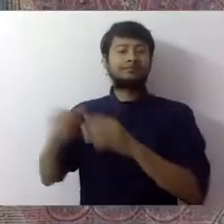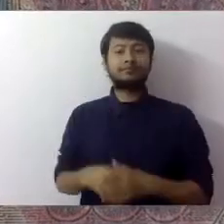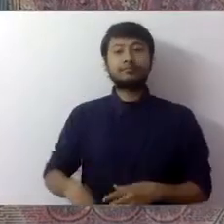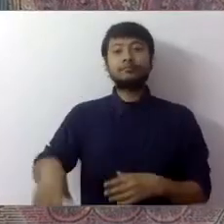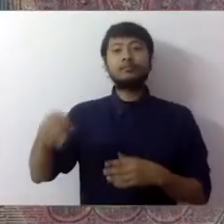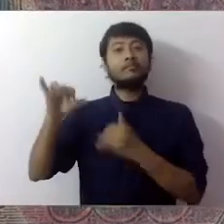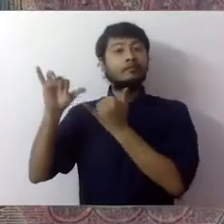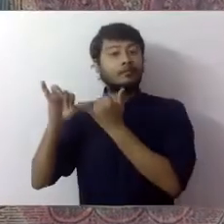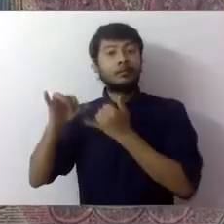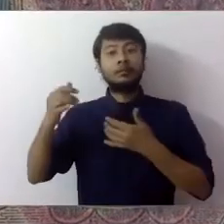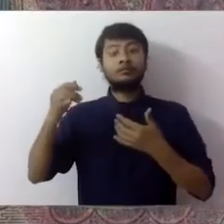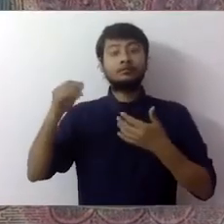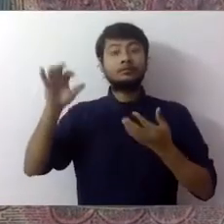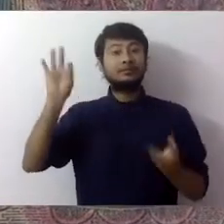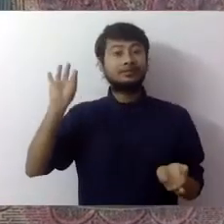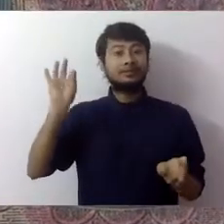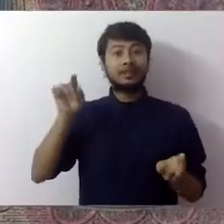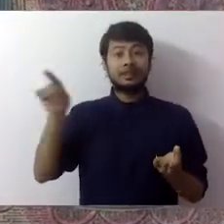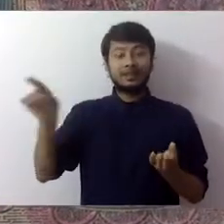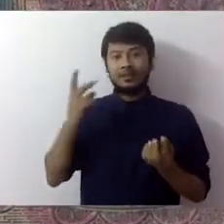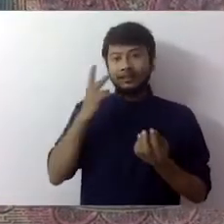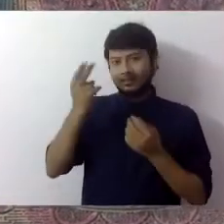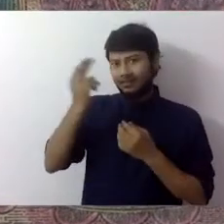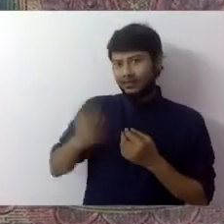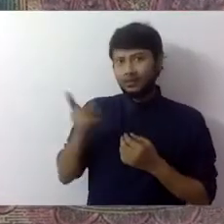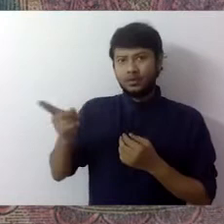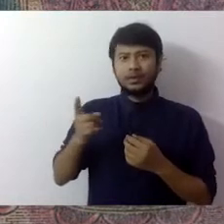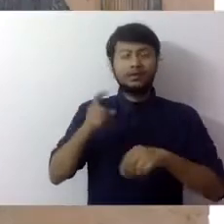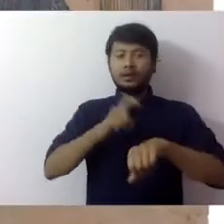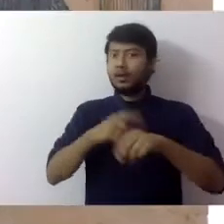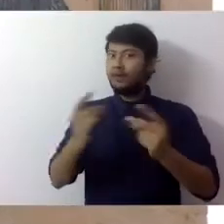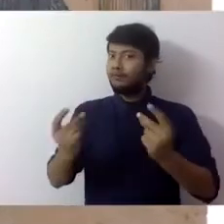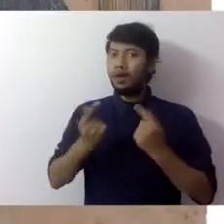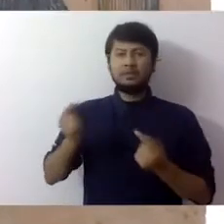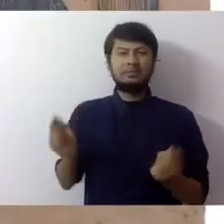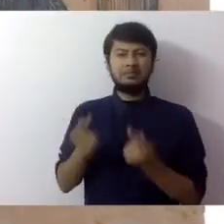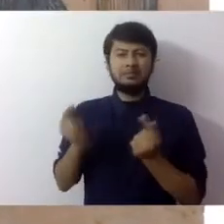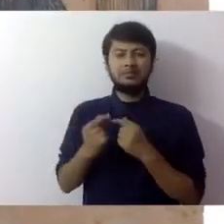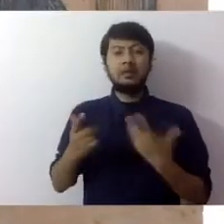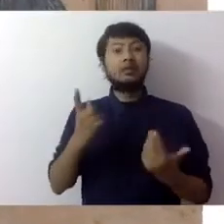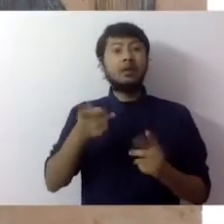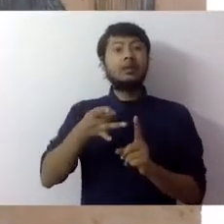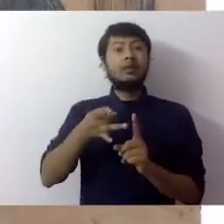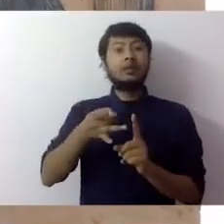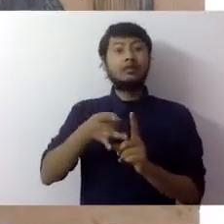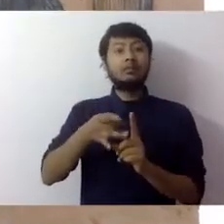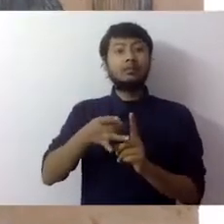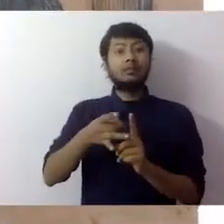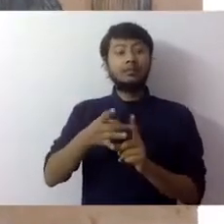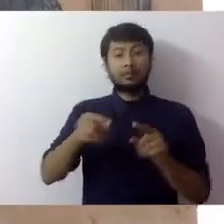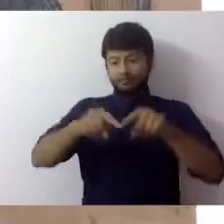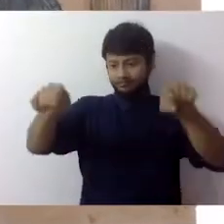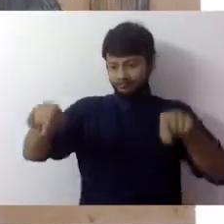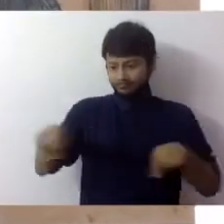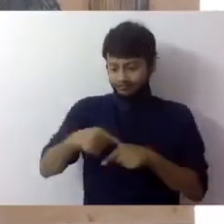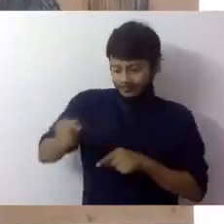shows such an instance where the artist had had to work very very fast. The print was made using a metal plate and quickly